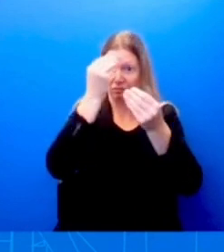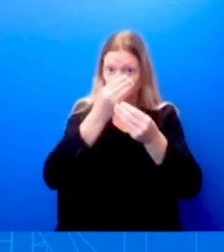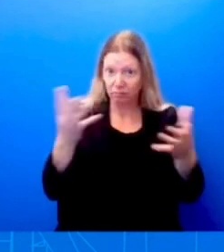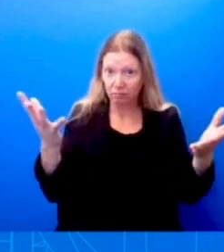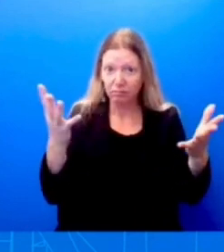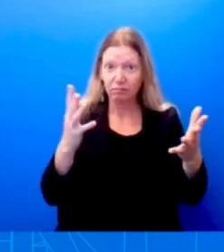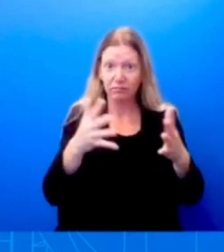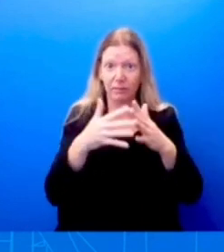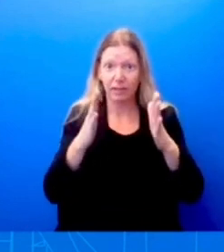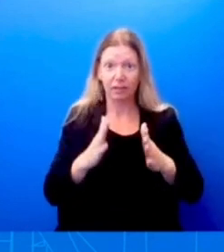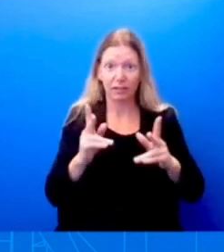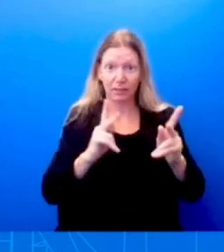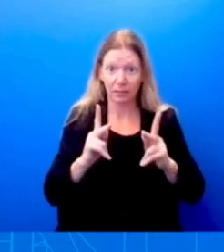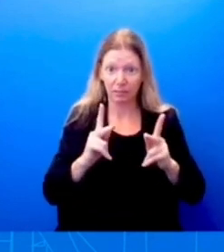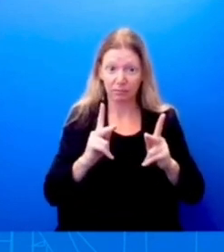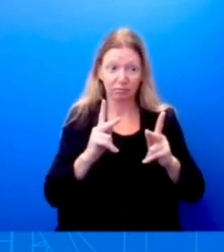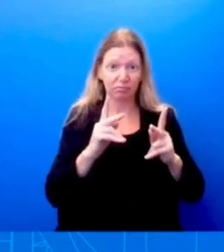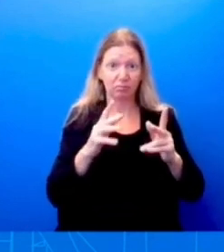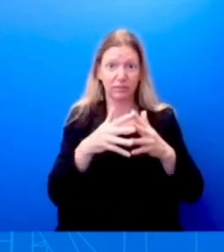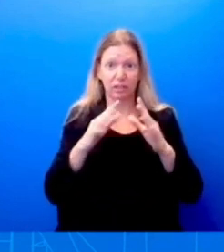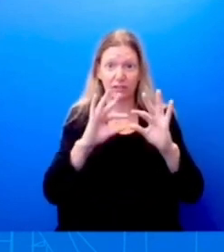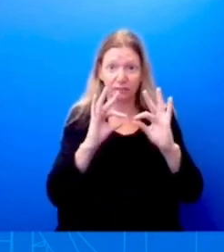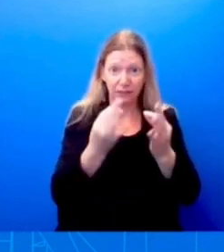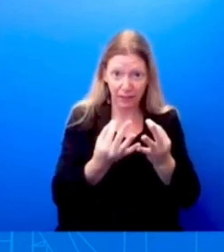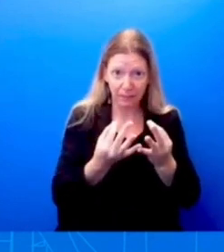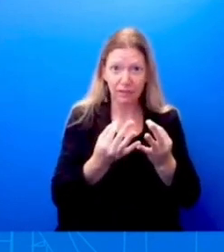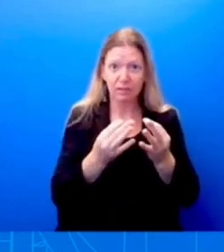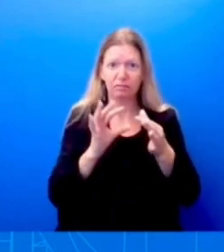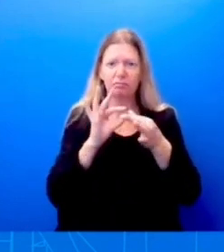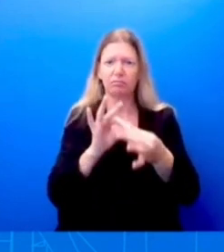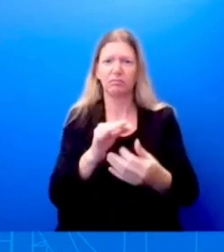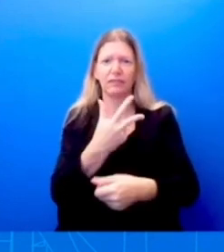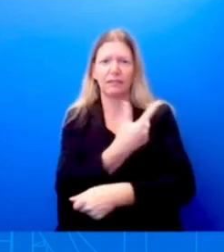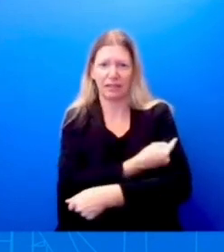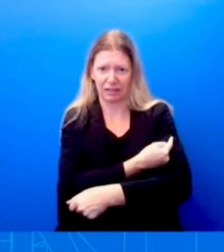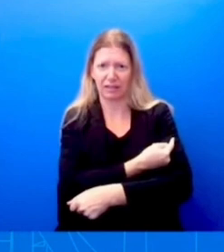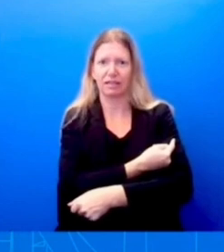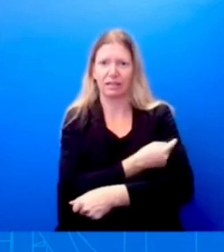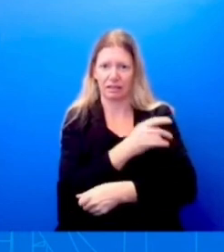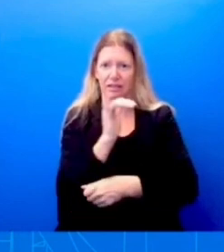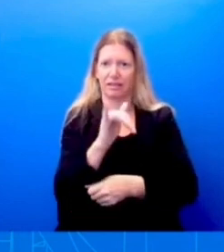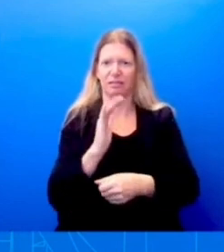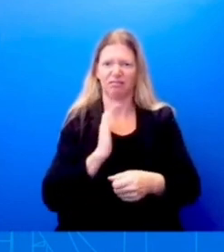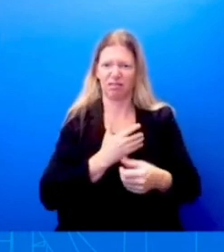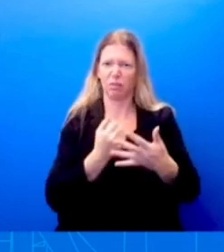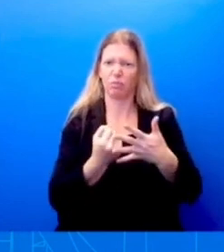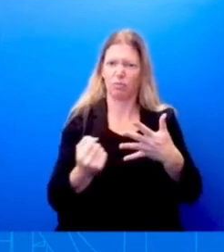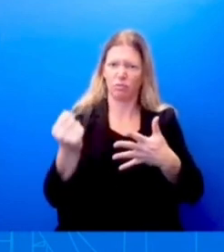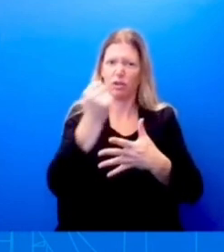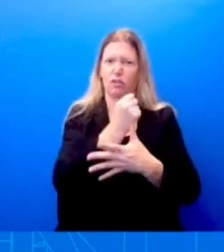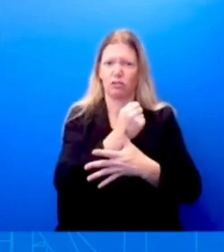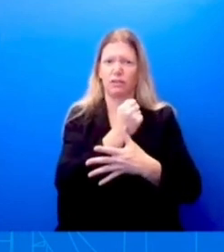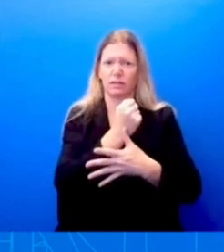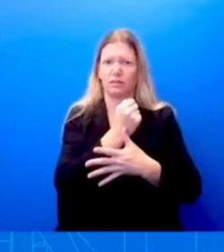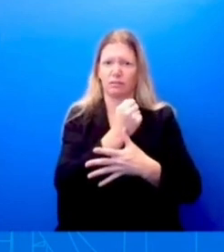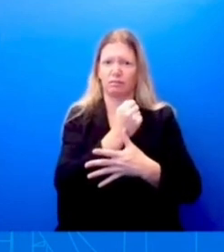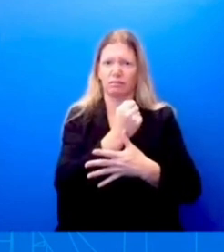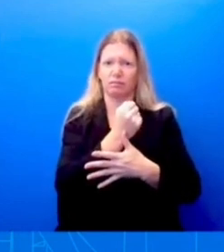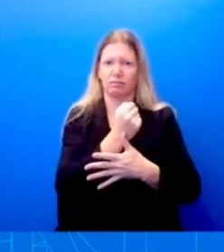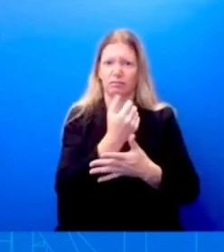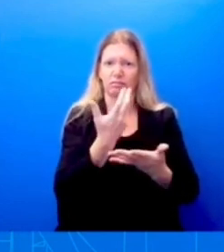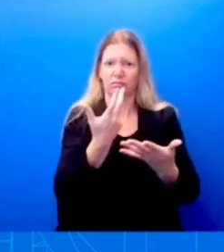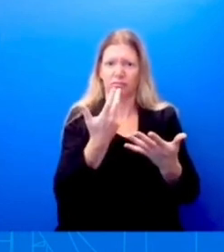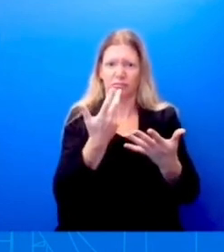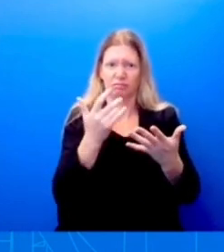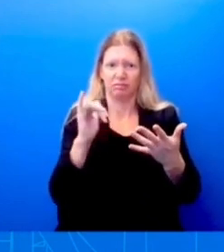have been really something that we put at the forefront as we move forward with our comprehensive approach to dealing with this pandemic.